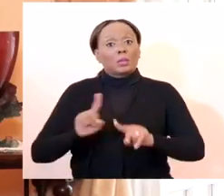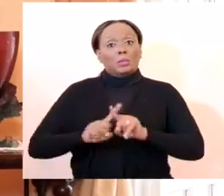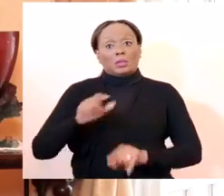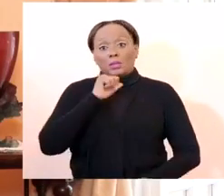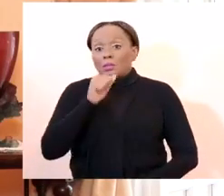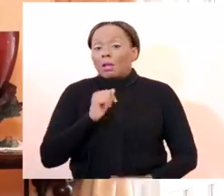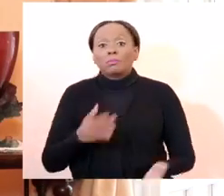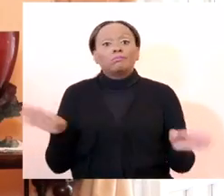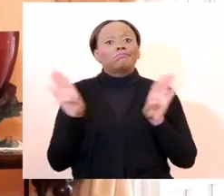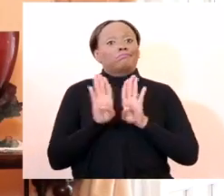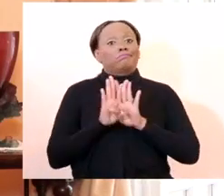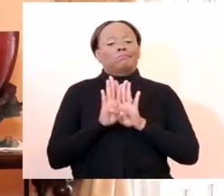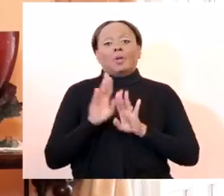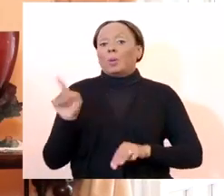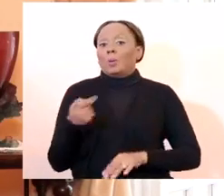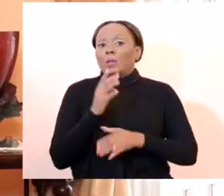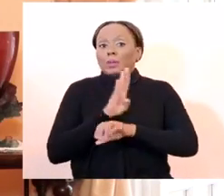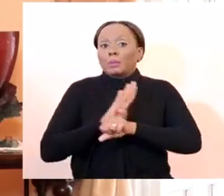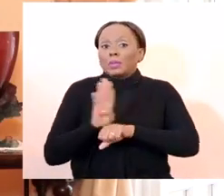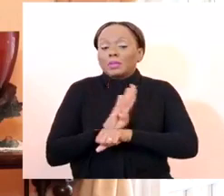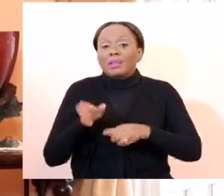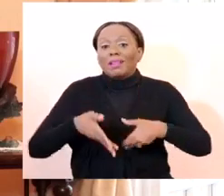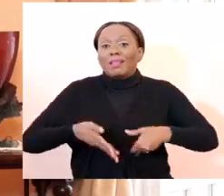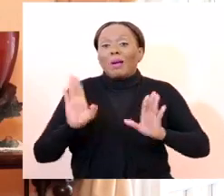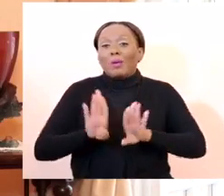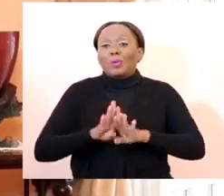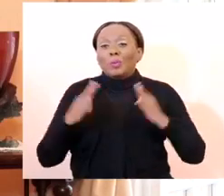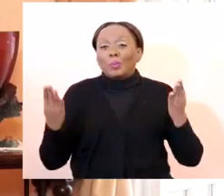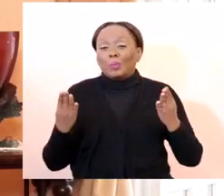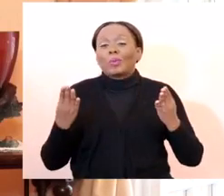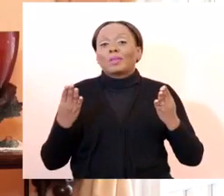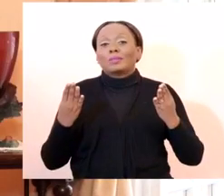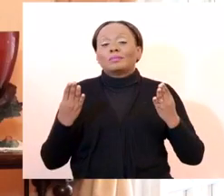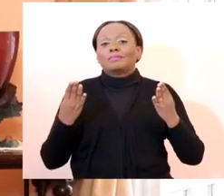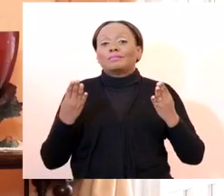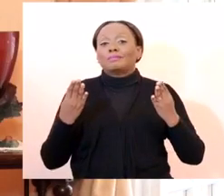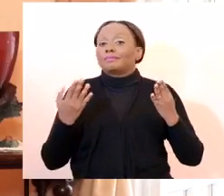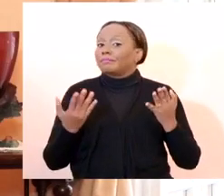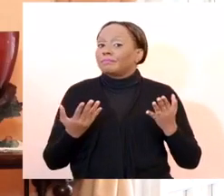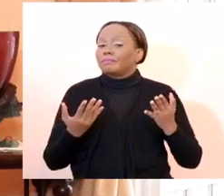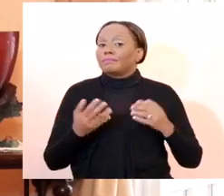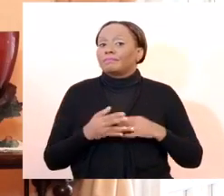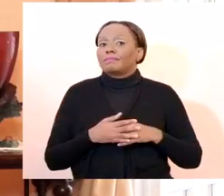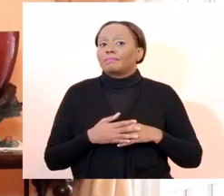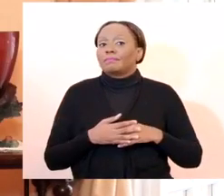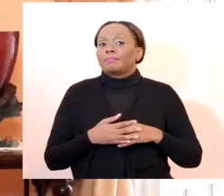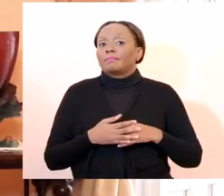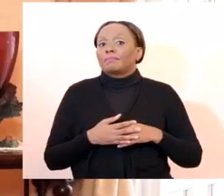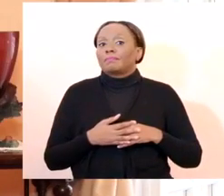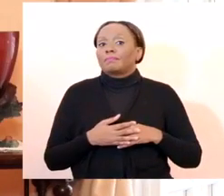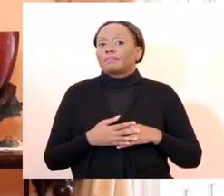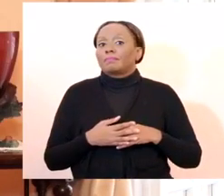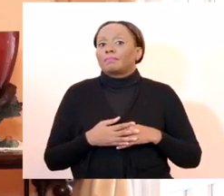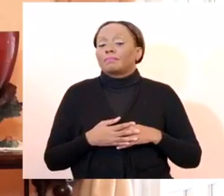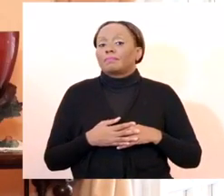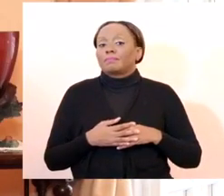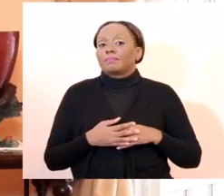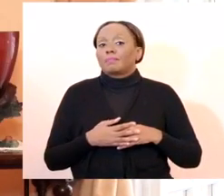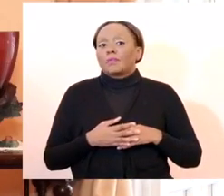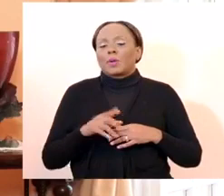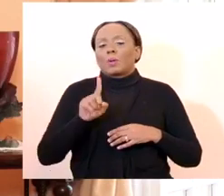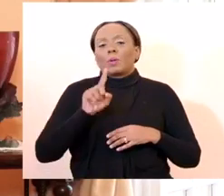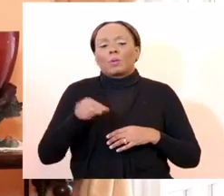are closed. The only businesses that are allowed to open, the only enterprises that are allowed to function, are those that are